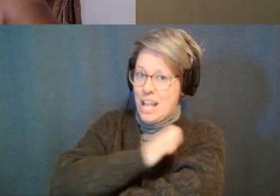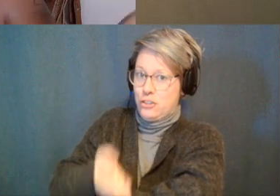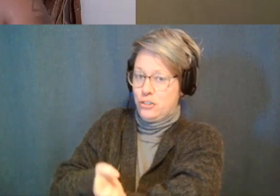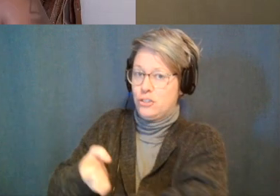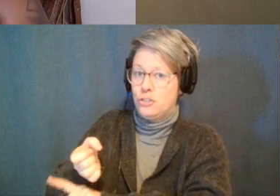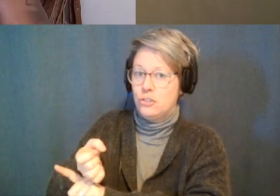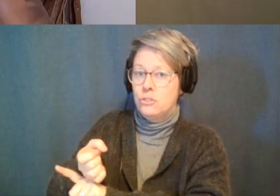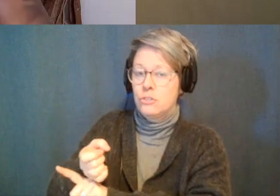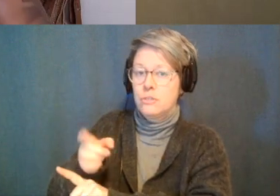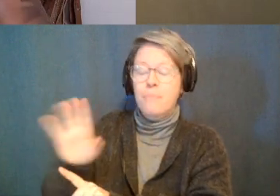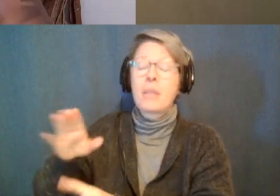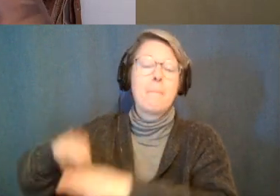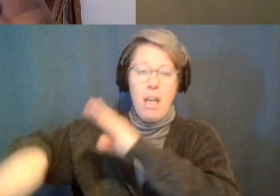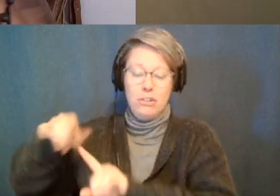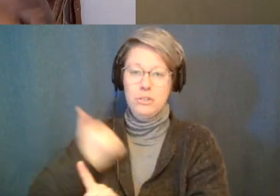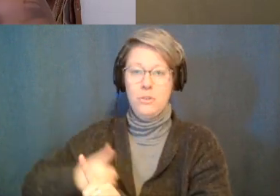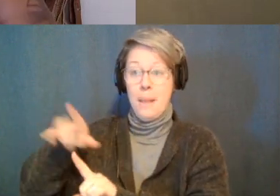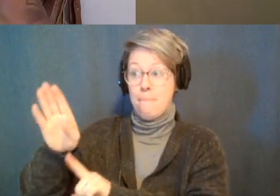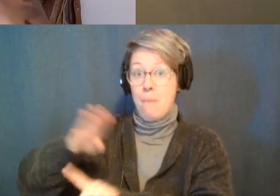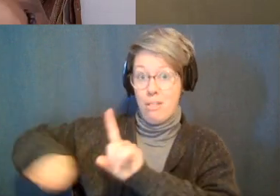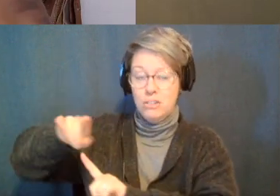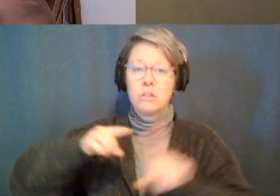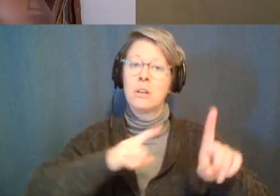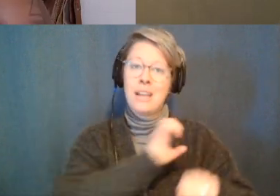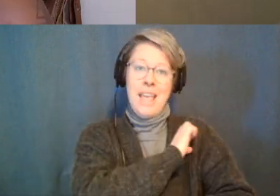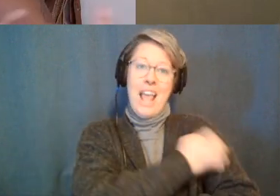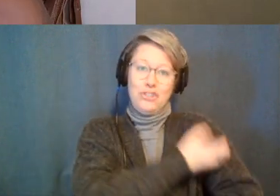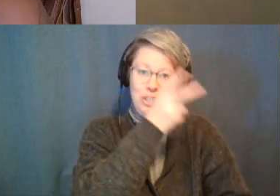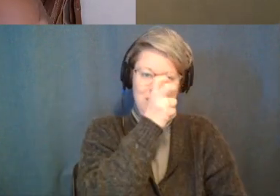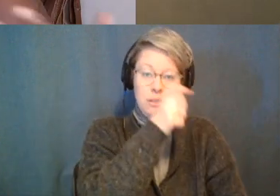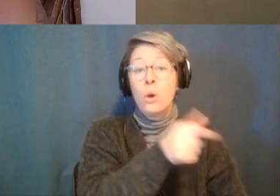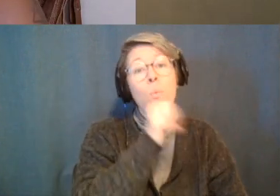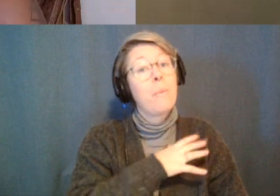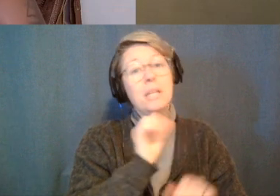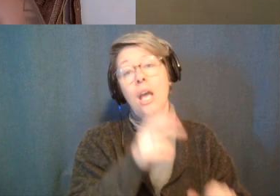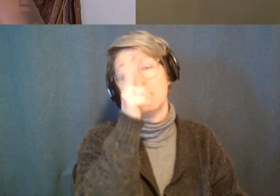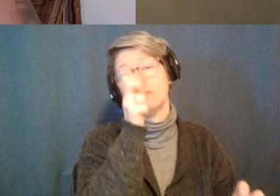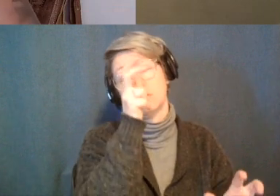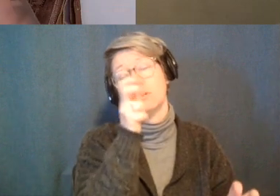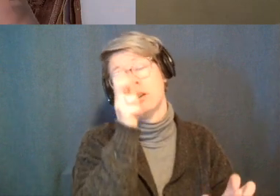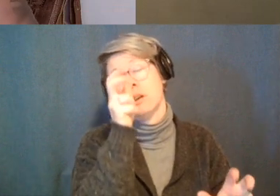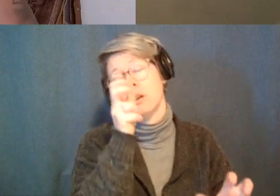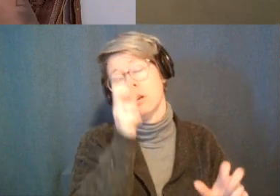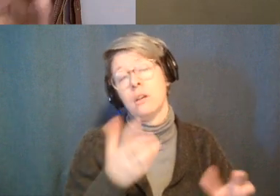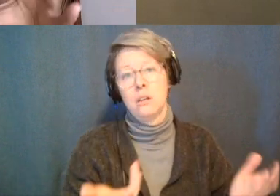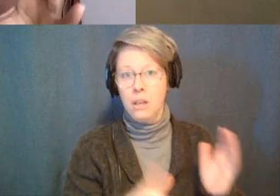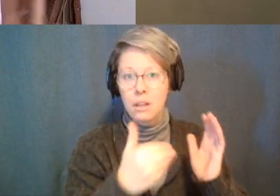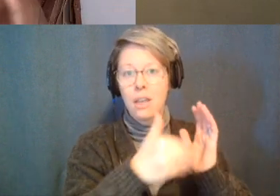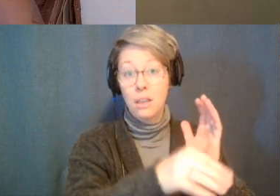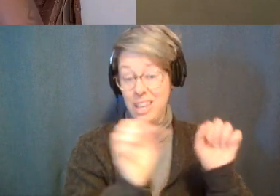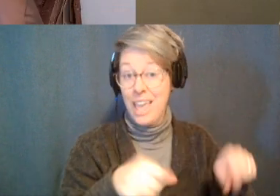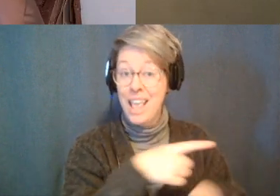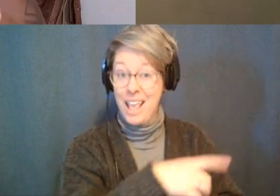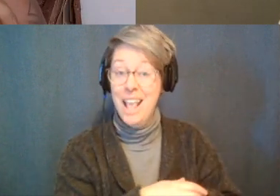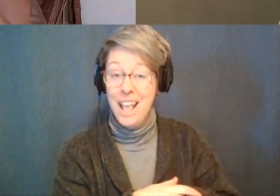is the biological base women as we know can just keep orgasm and keep orgasm and keep going and keep going um so there's a different like